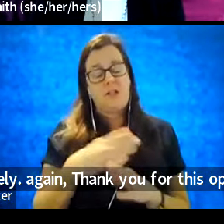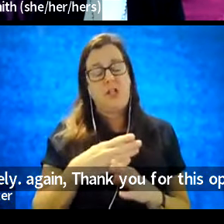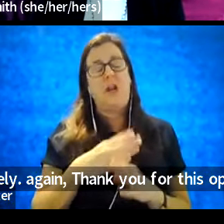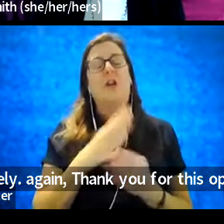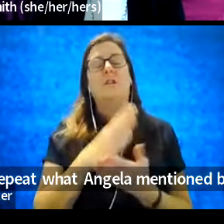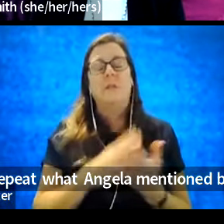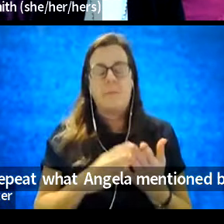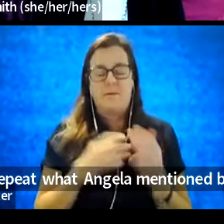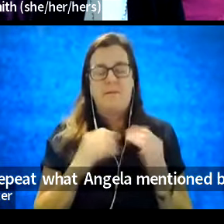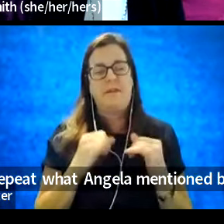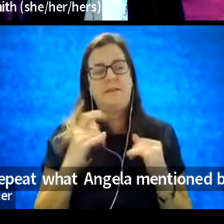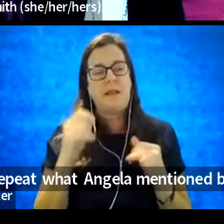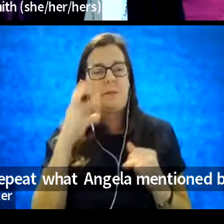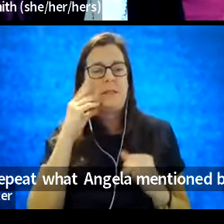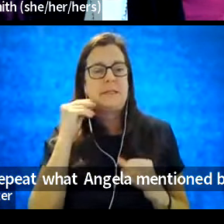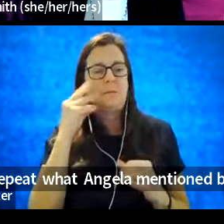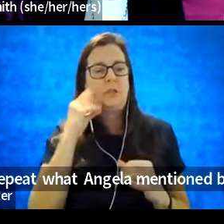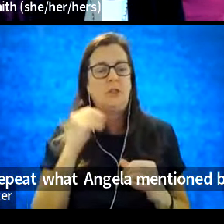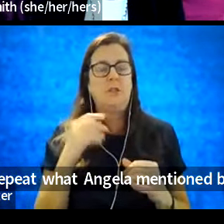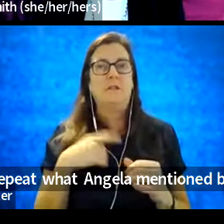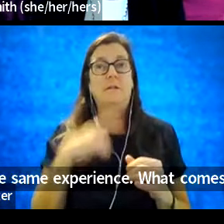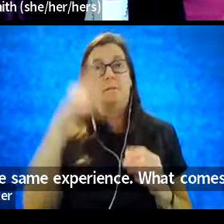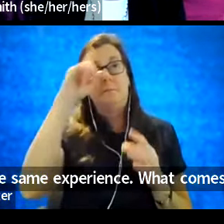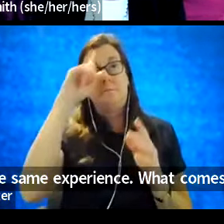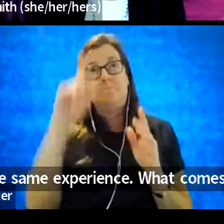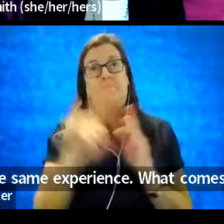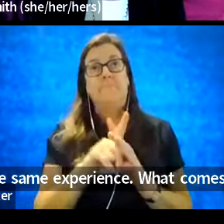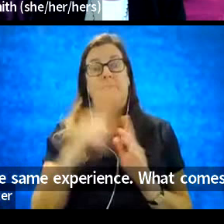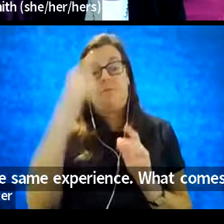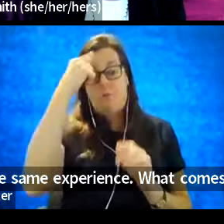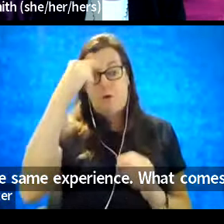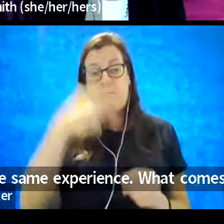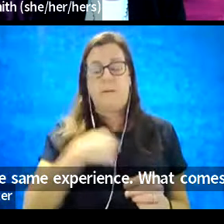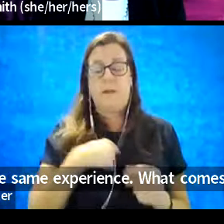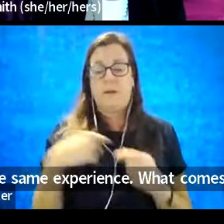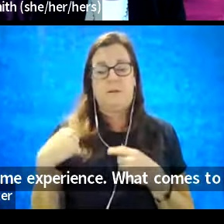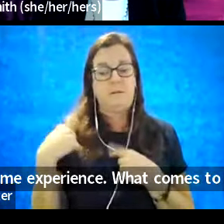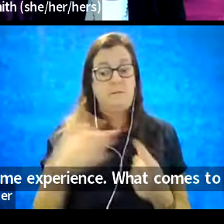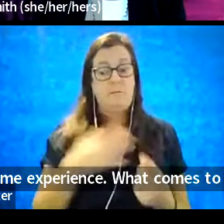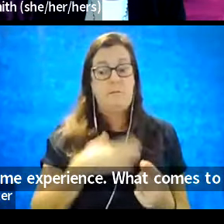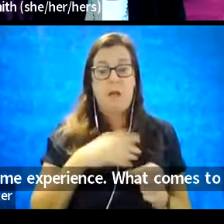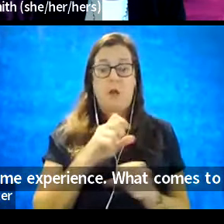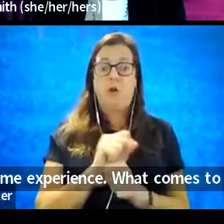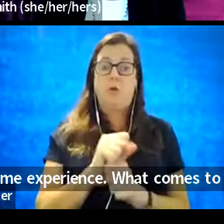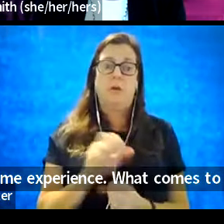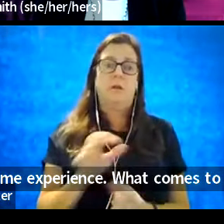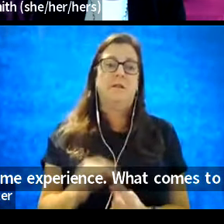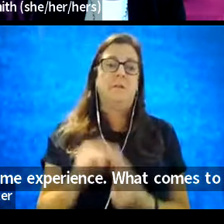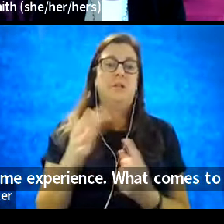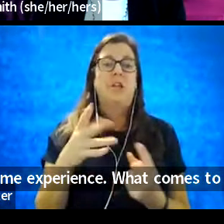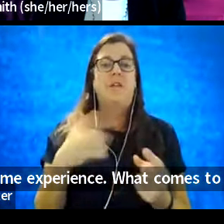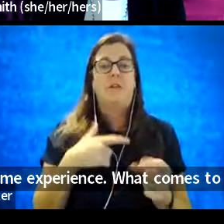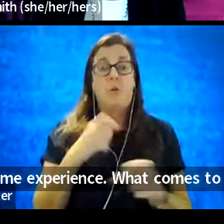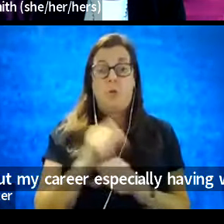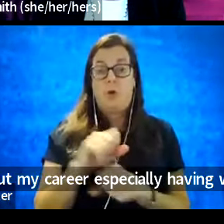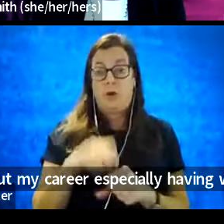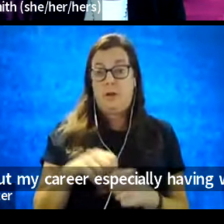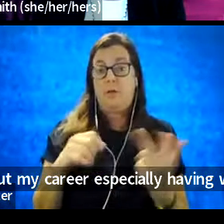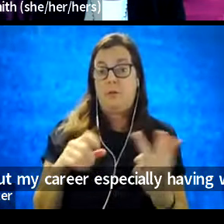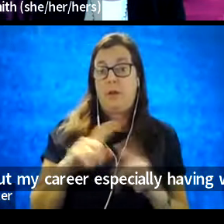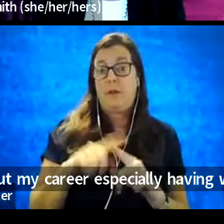same experience. What comes to mind for me is, throughout my career, especially having worked in three departments,